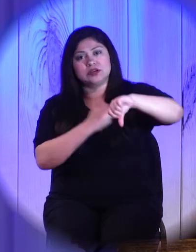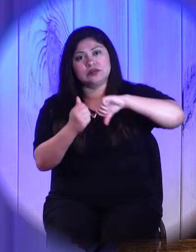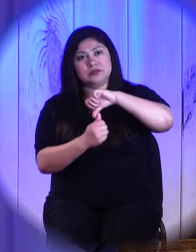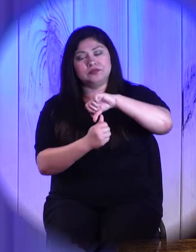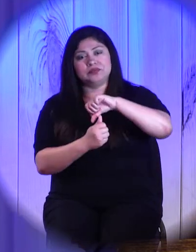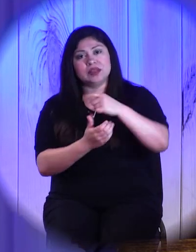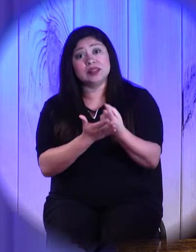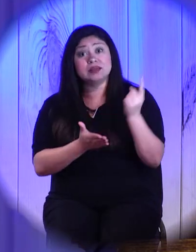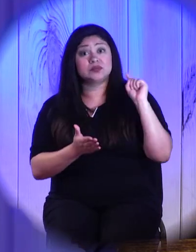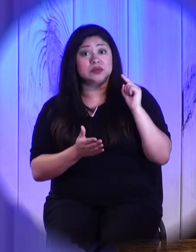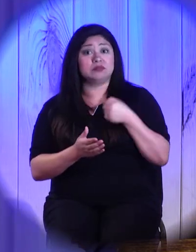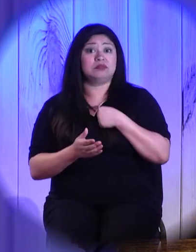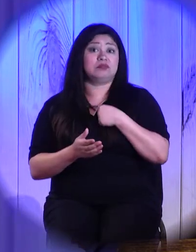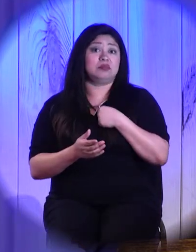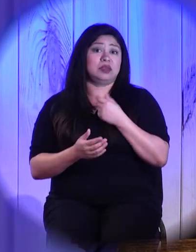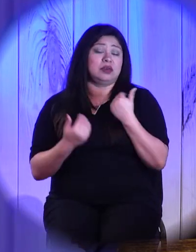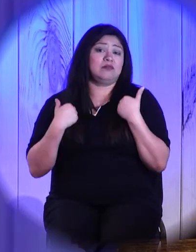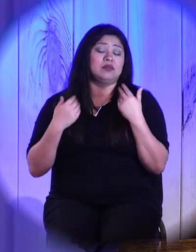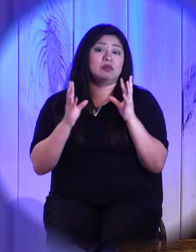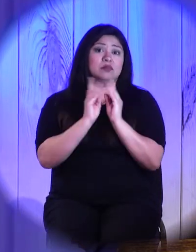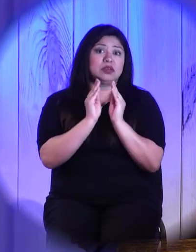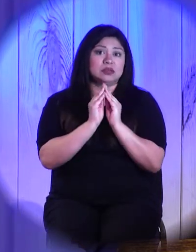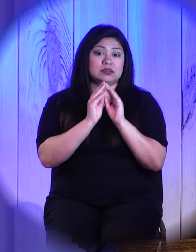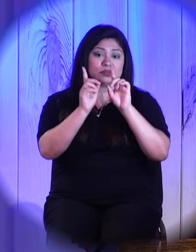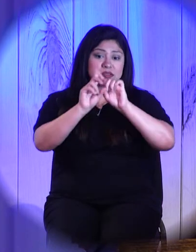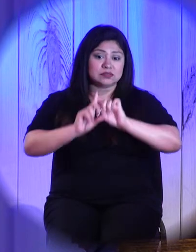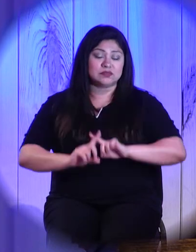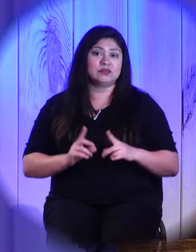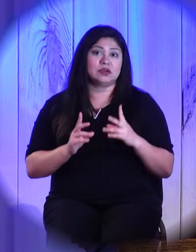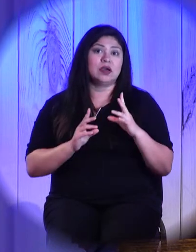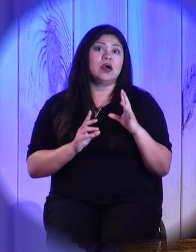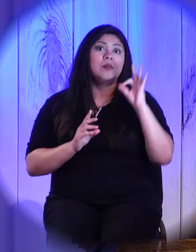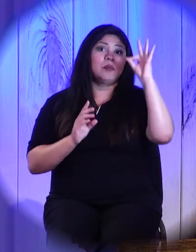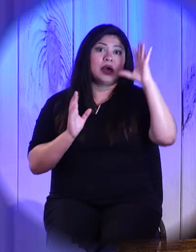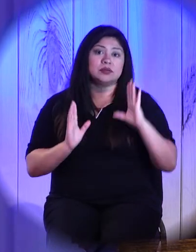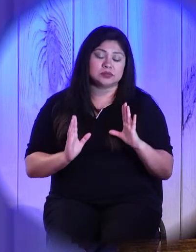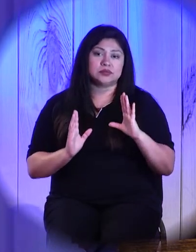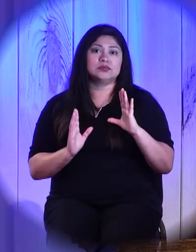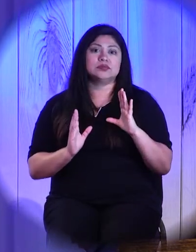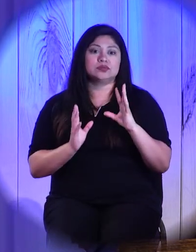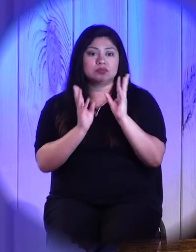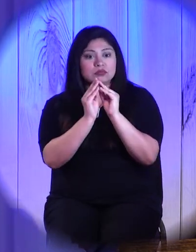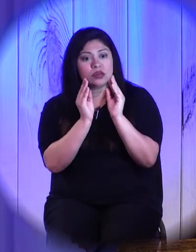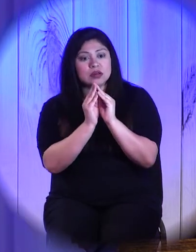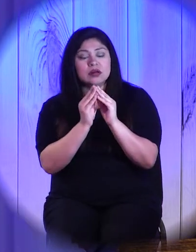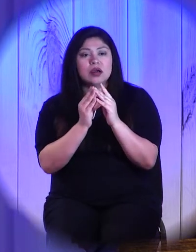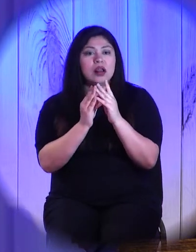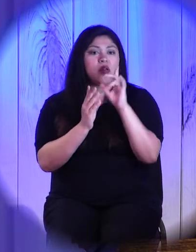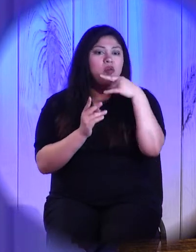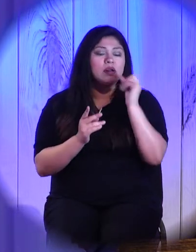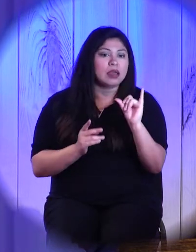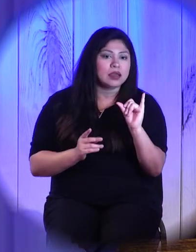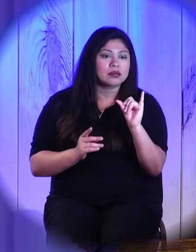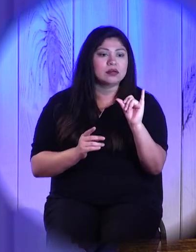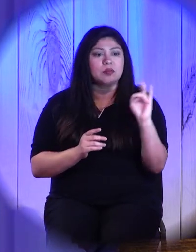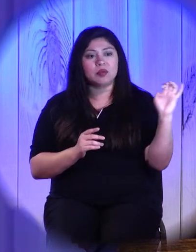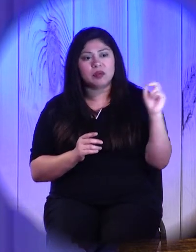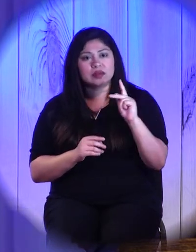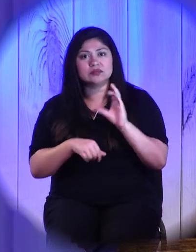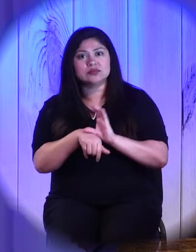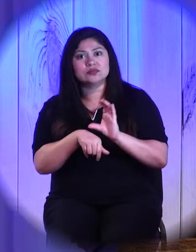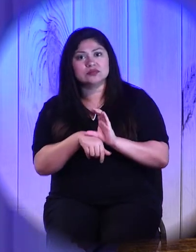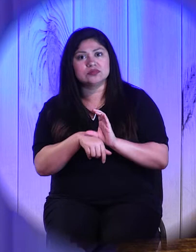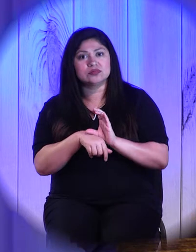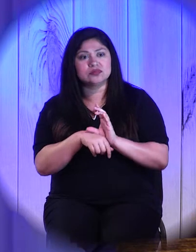week and the week before, with different pastor networks, as we talked about what it might look like to come back to church as